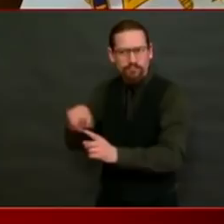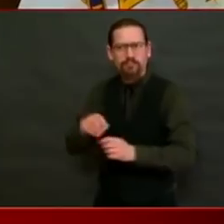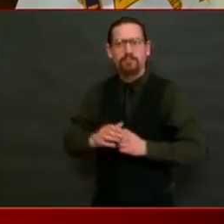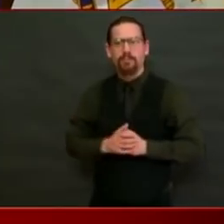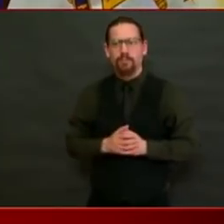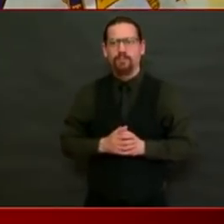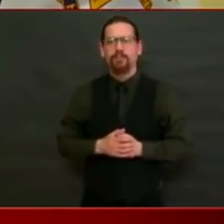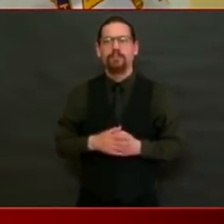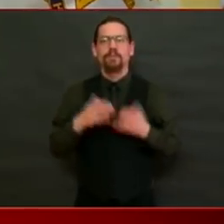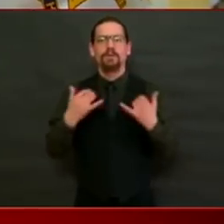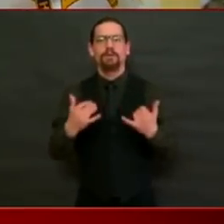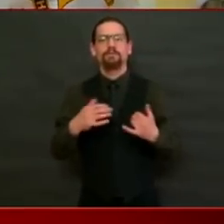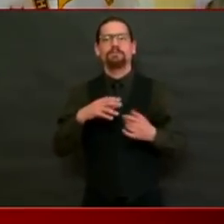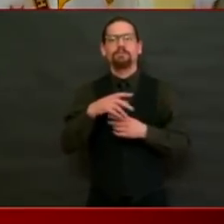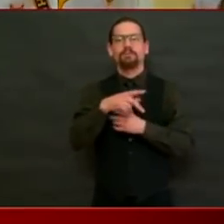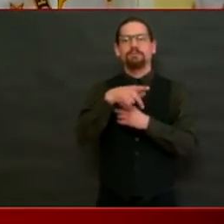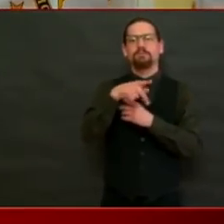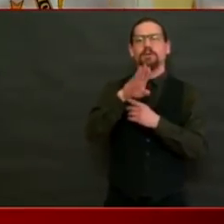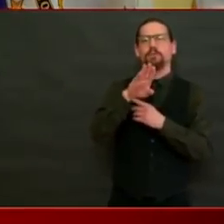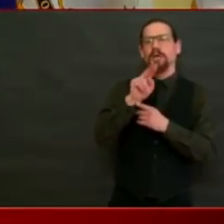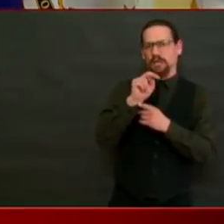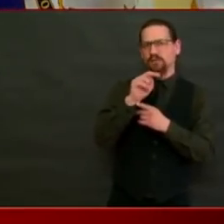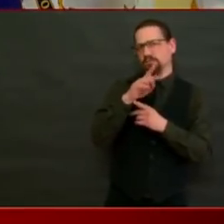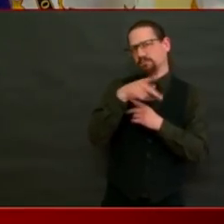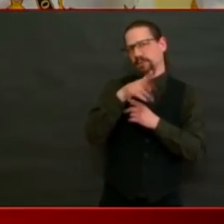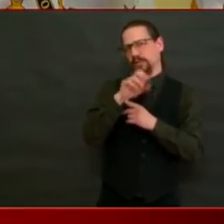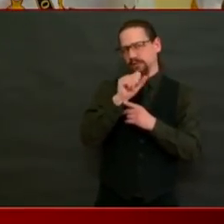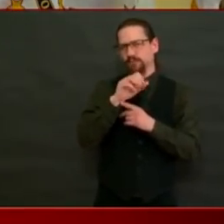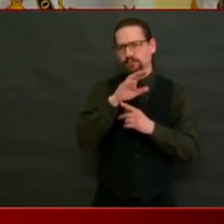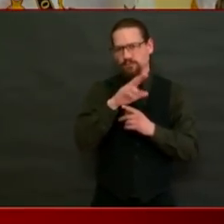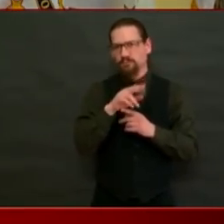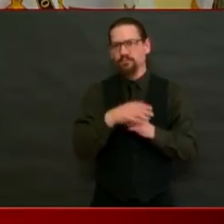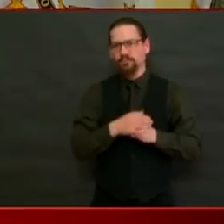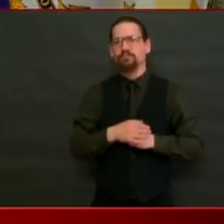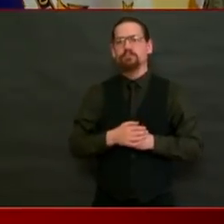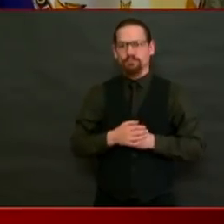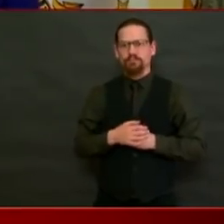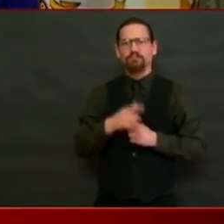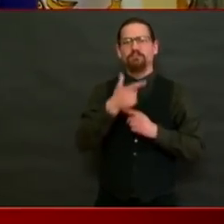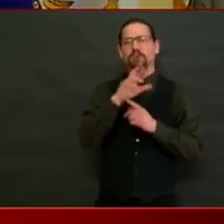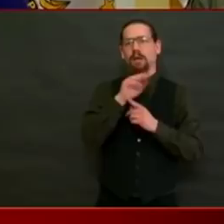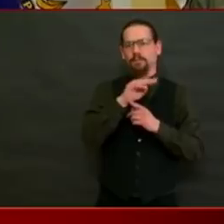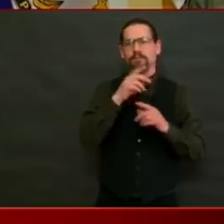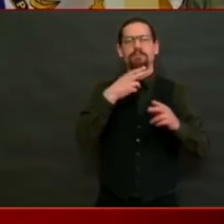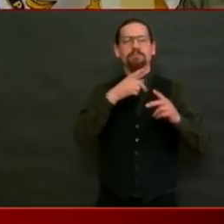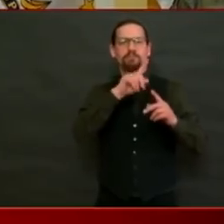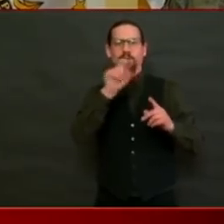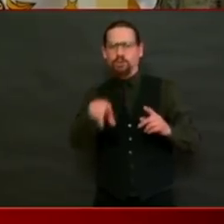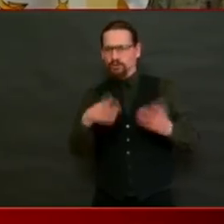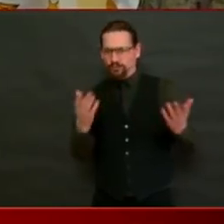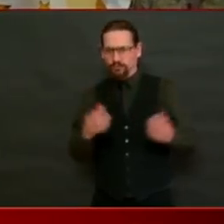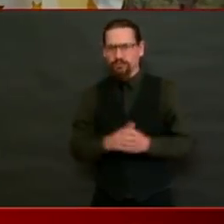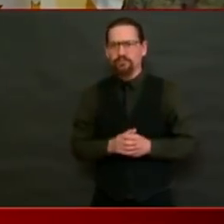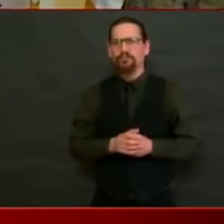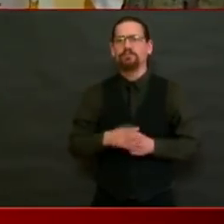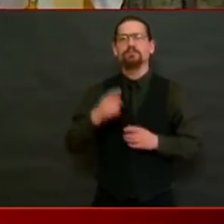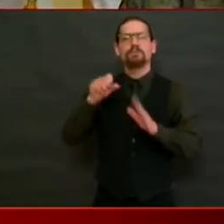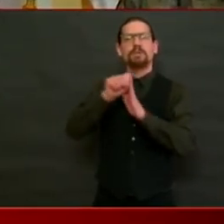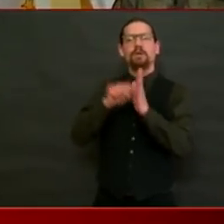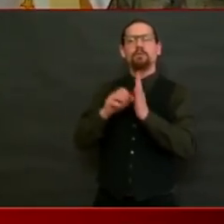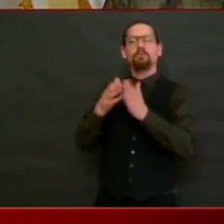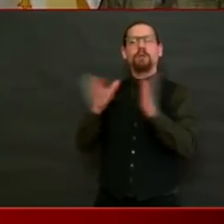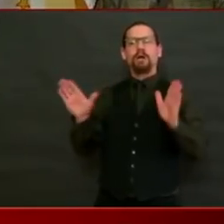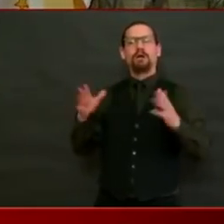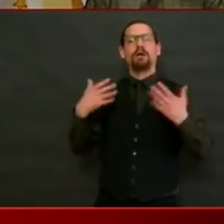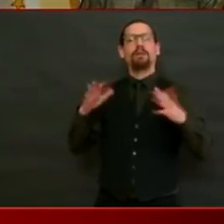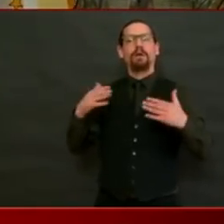already said a little bit in your earlier remarks. How many coronavirus cases in the state are in nursing homes, and were any of the